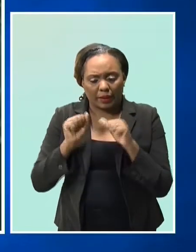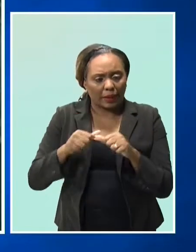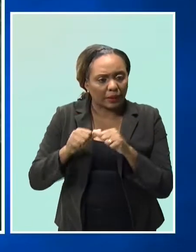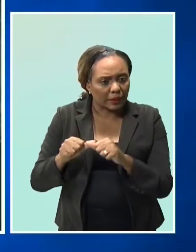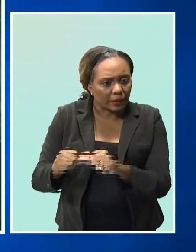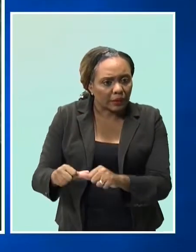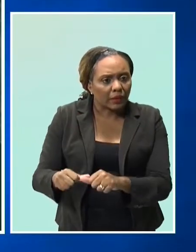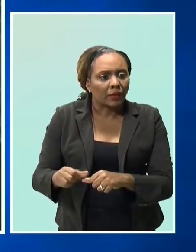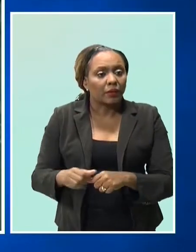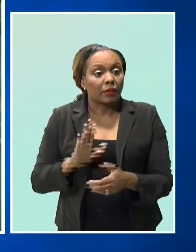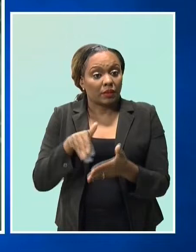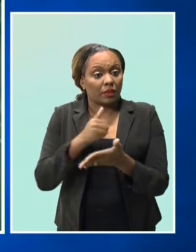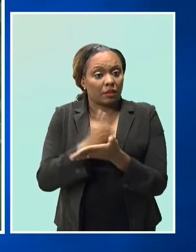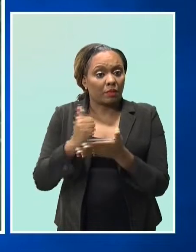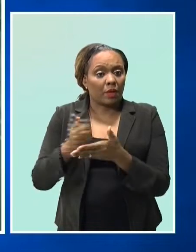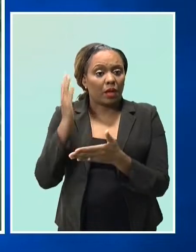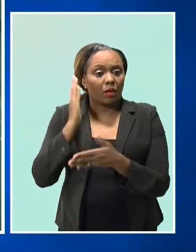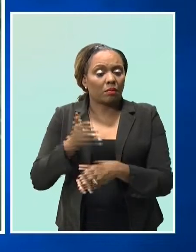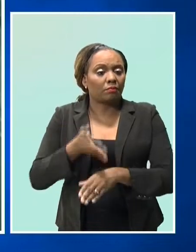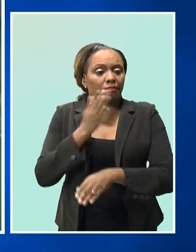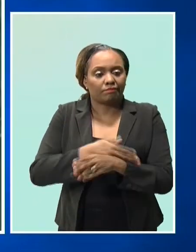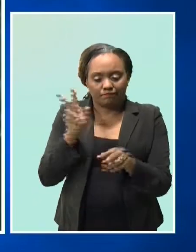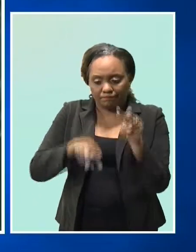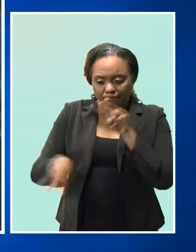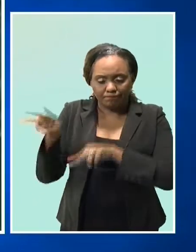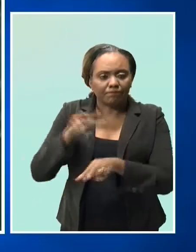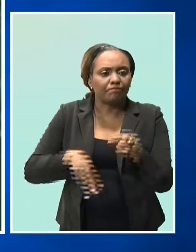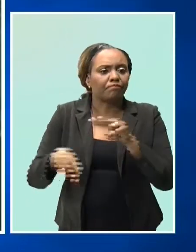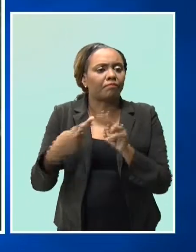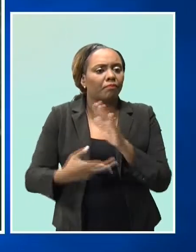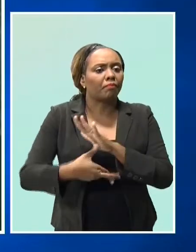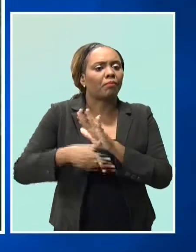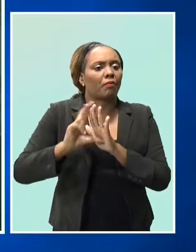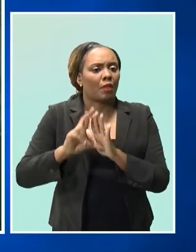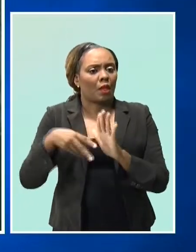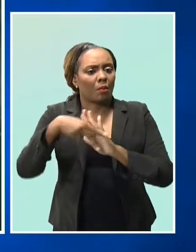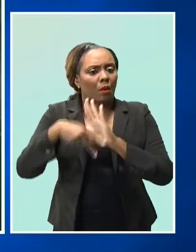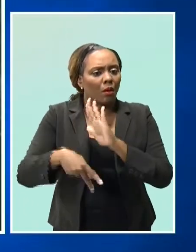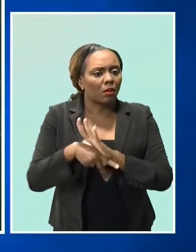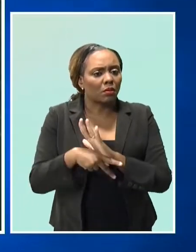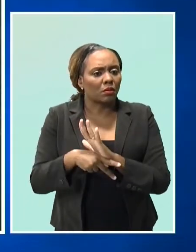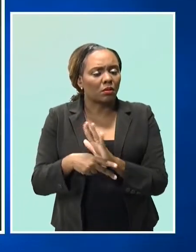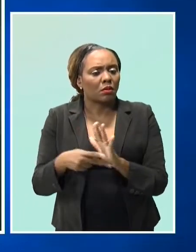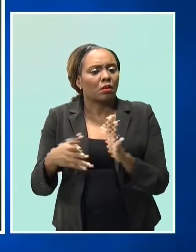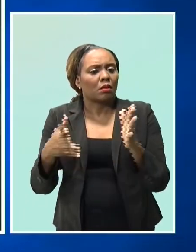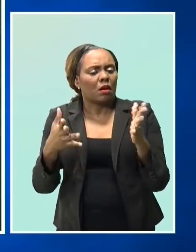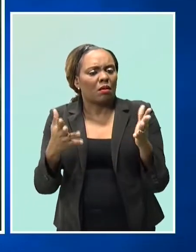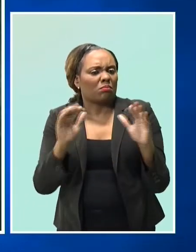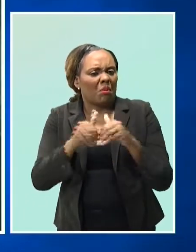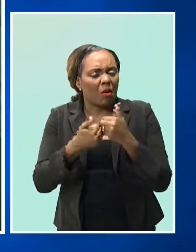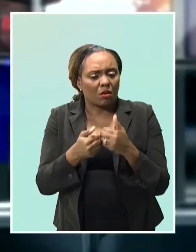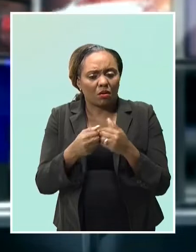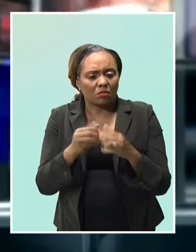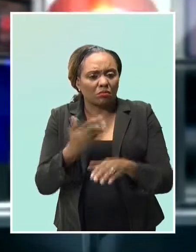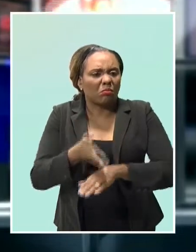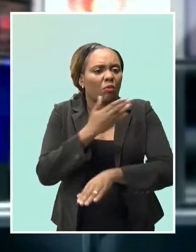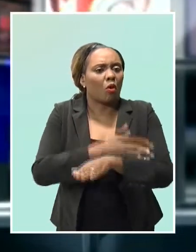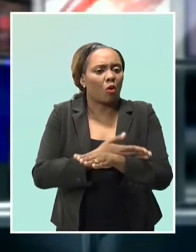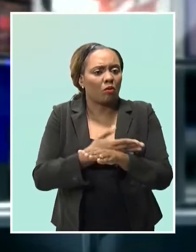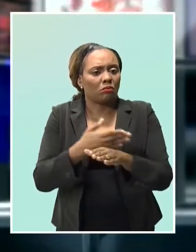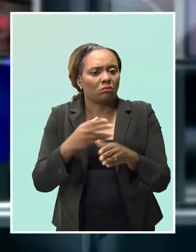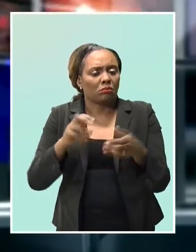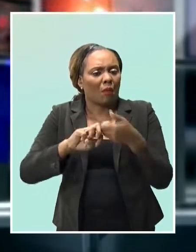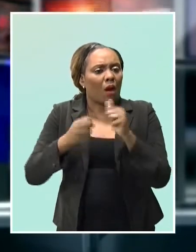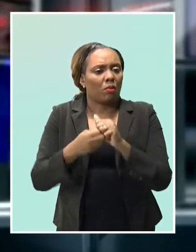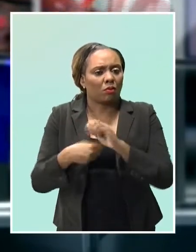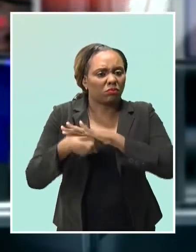enhance its monitoring and review its supervisory policies to enable the institutions to address COVID-19-related problems. And the